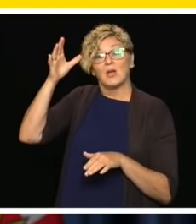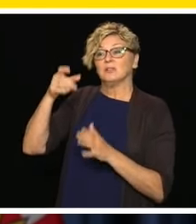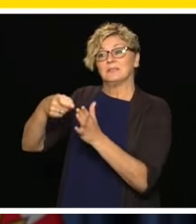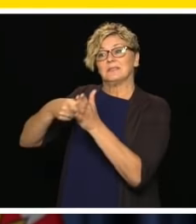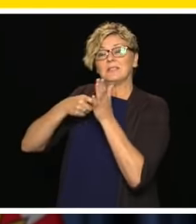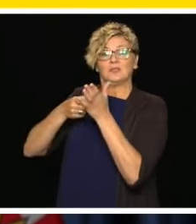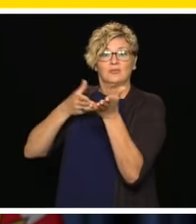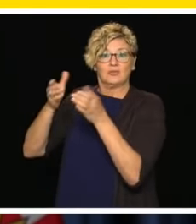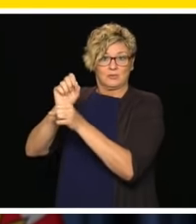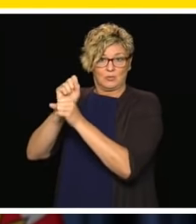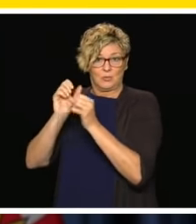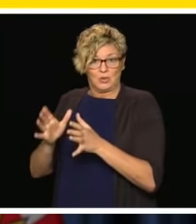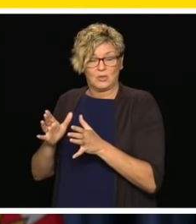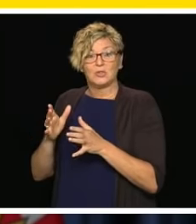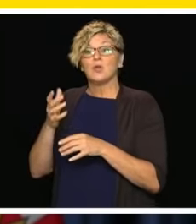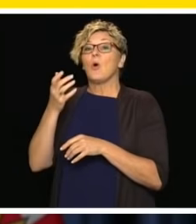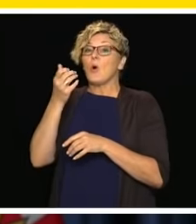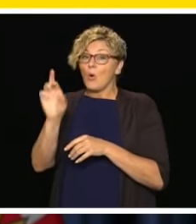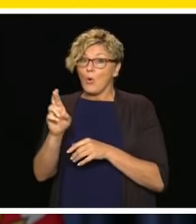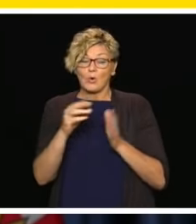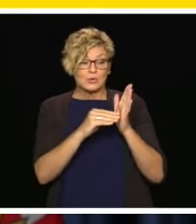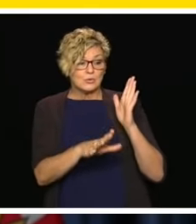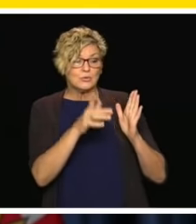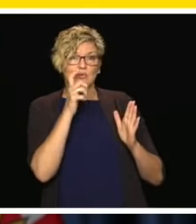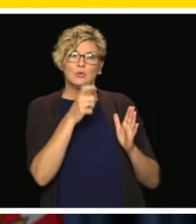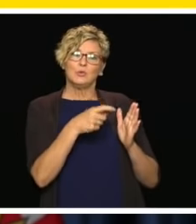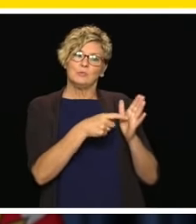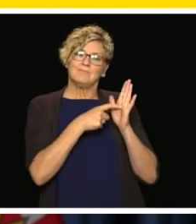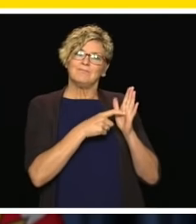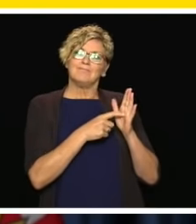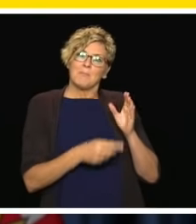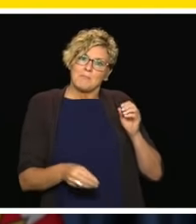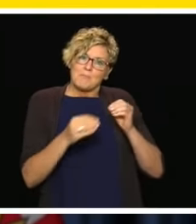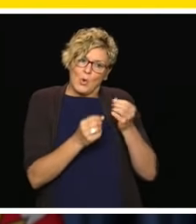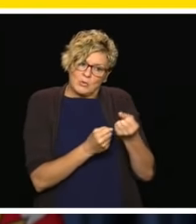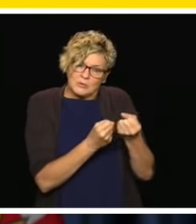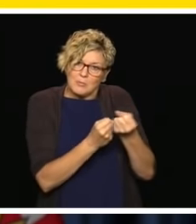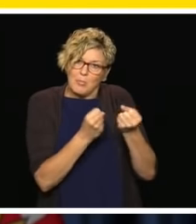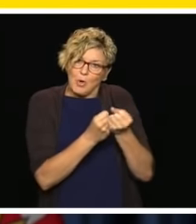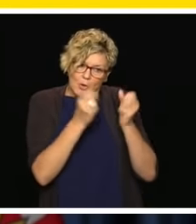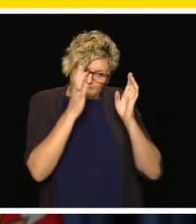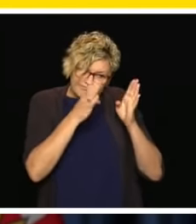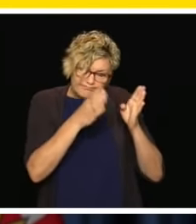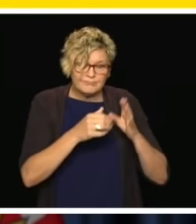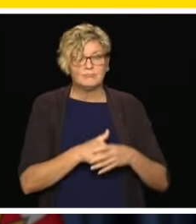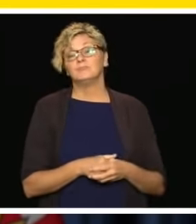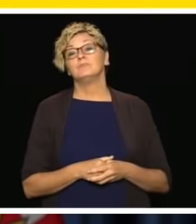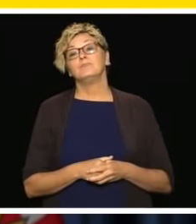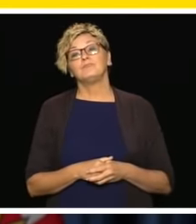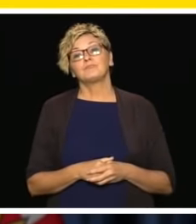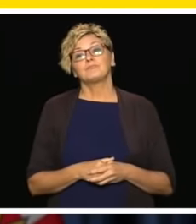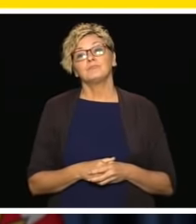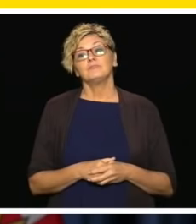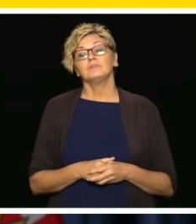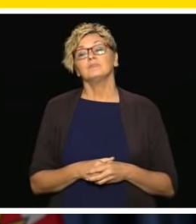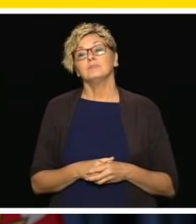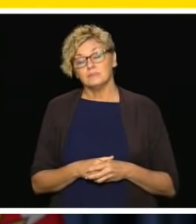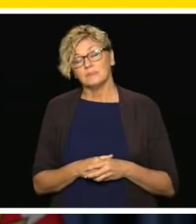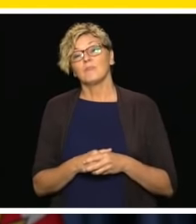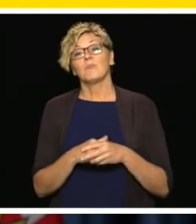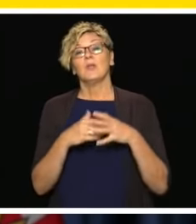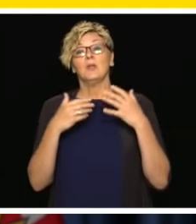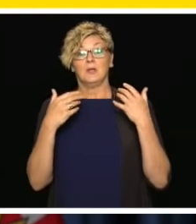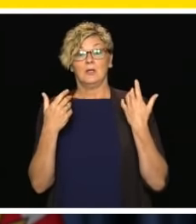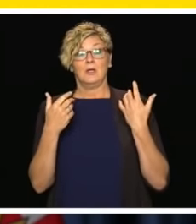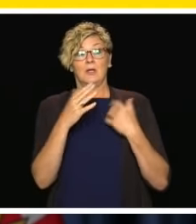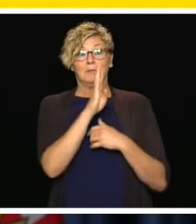and those who need extra support. As we get ready to take this next step, we now have new public health guidelines from the